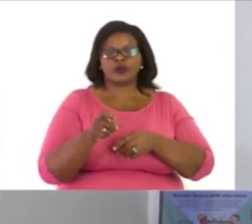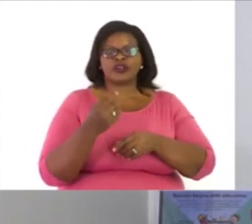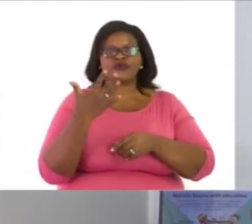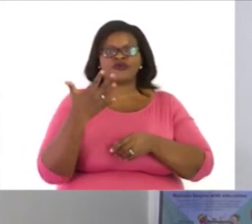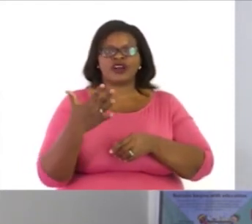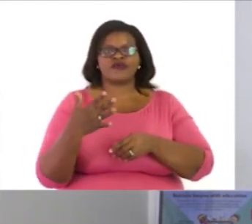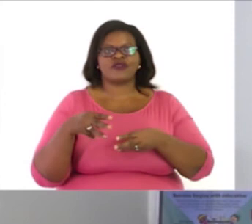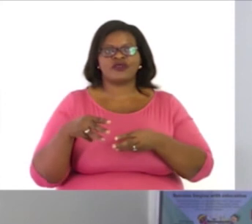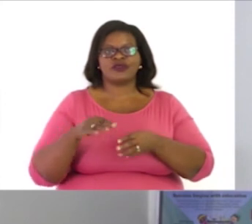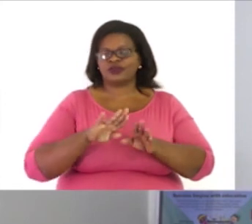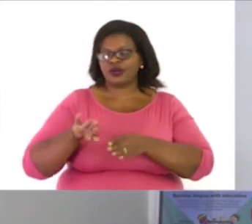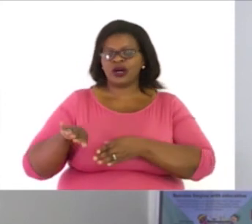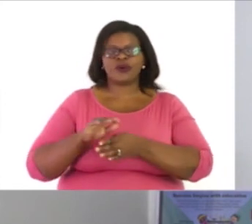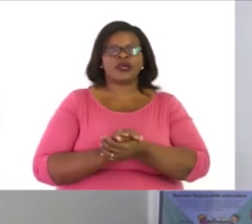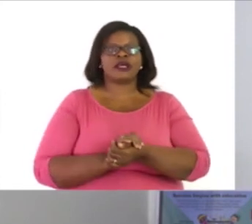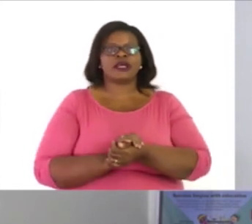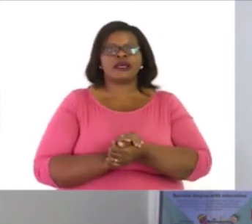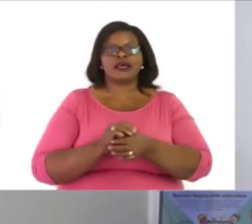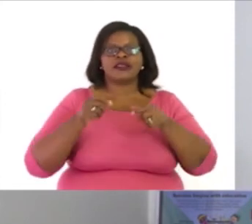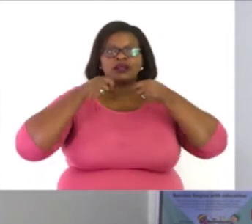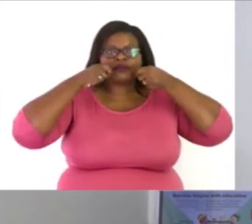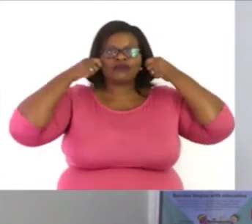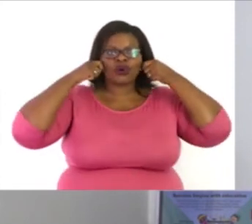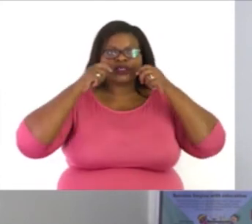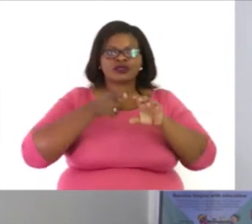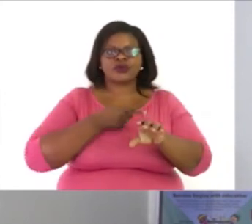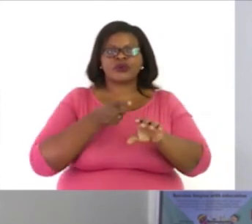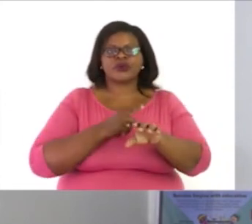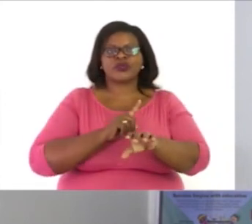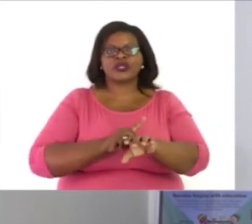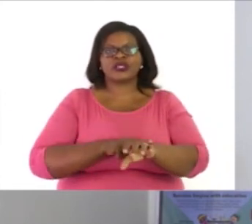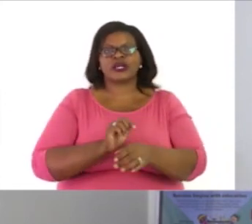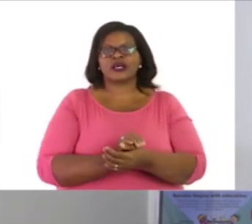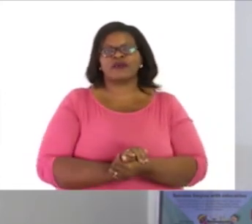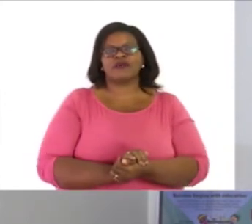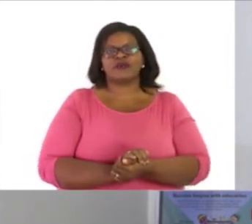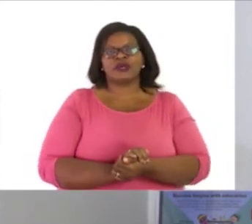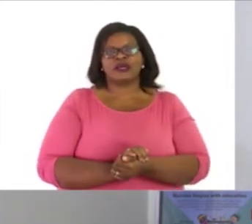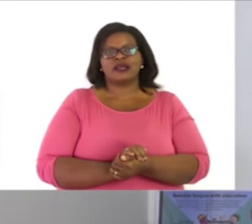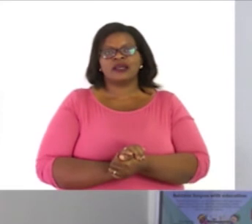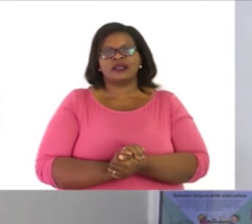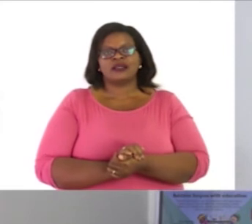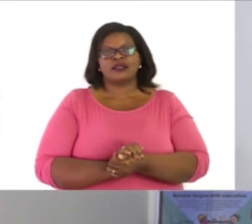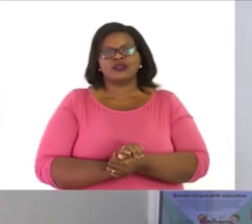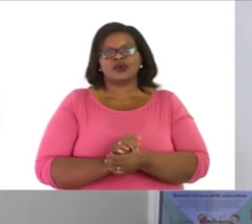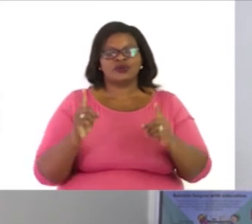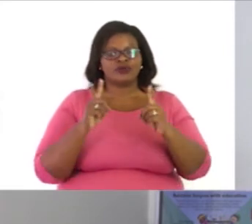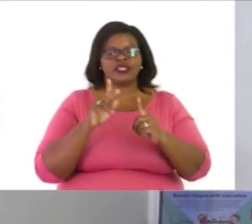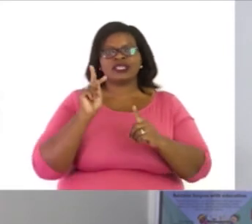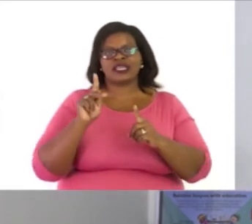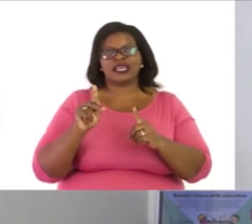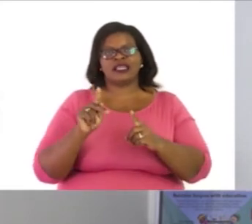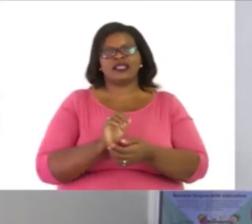always wear your mask if you travel outside of the house. And, guys, we see each other again soon.